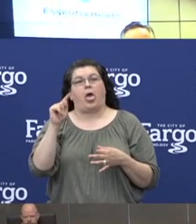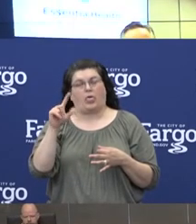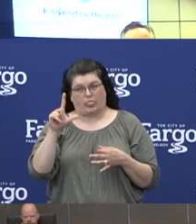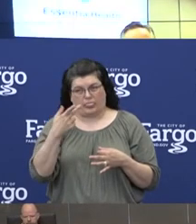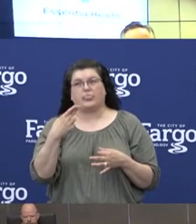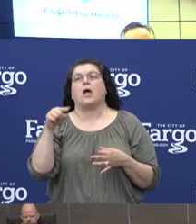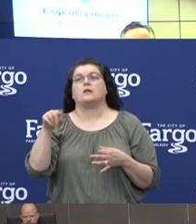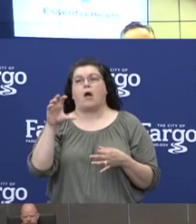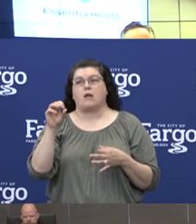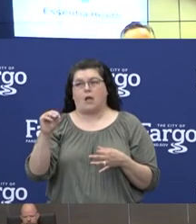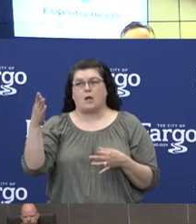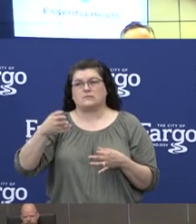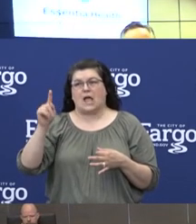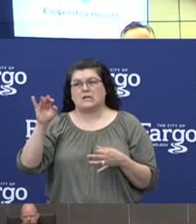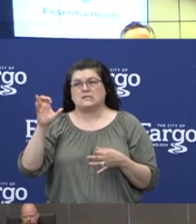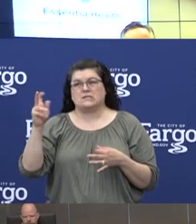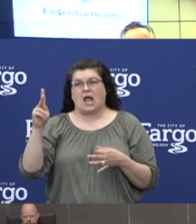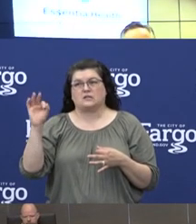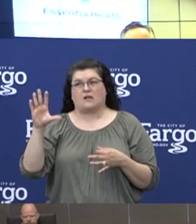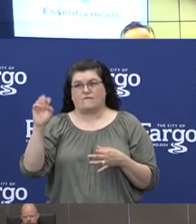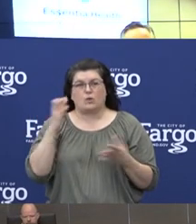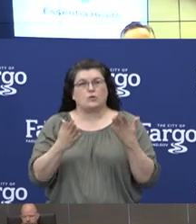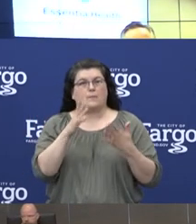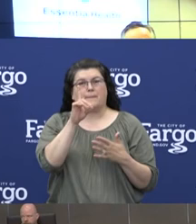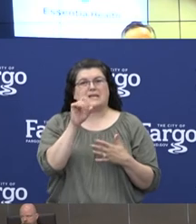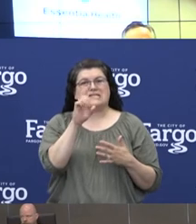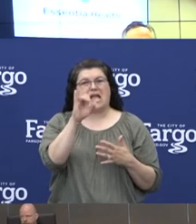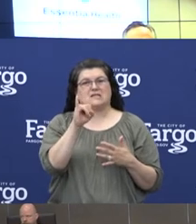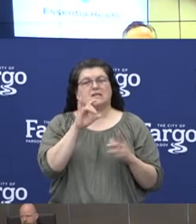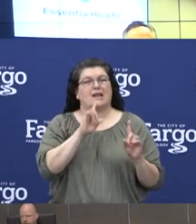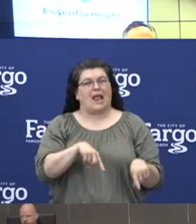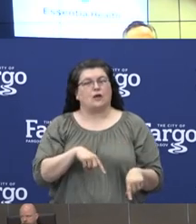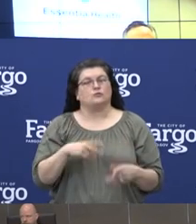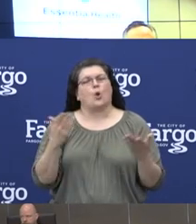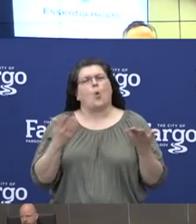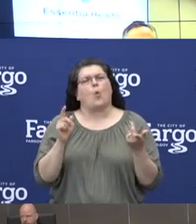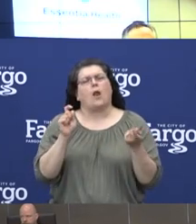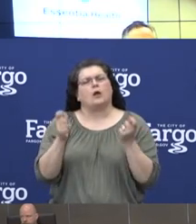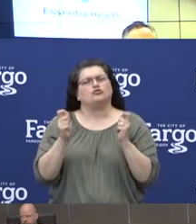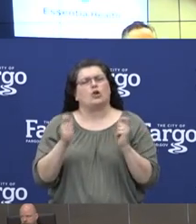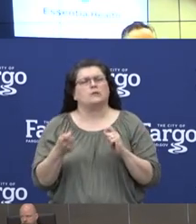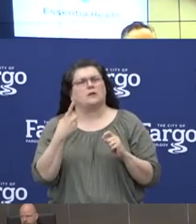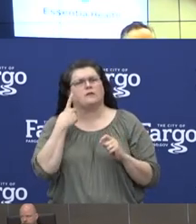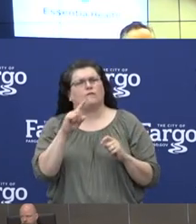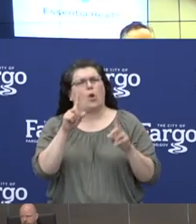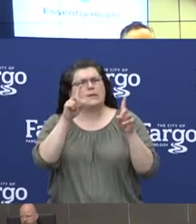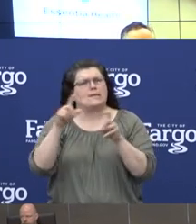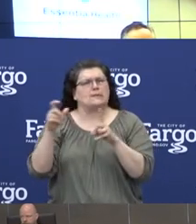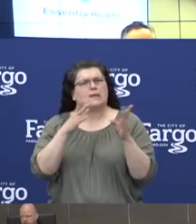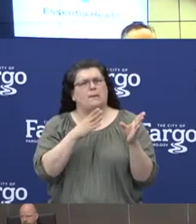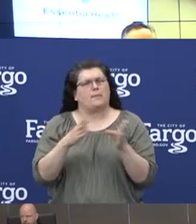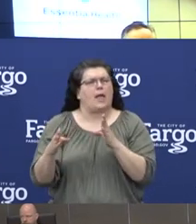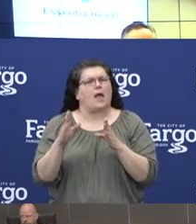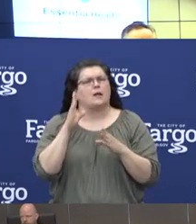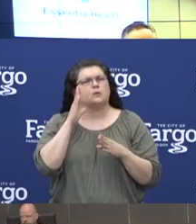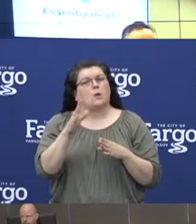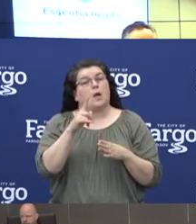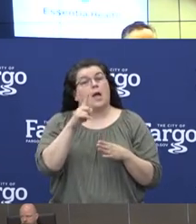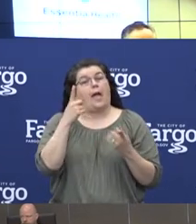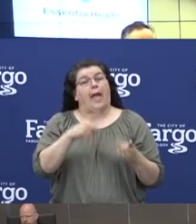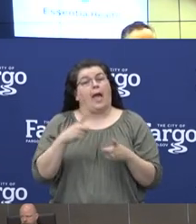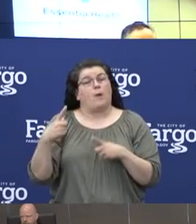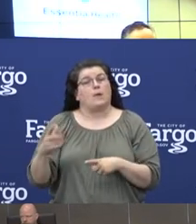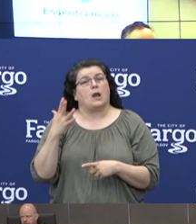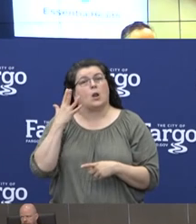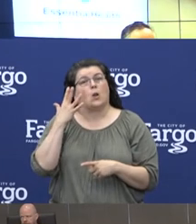first question I think might be best answered by Desi Fleming. What adjustments to testing plans will be made given the thousands of people